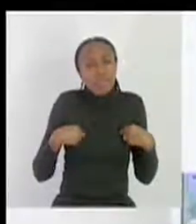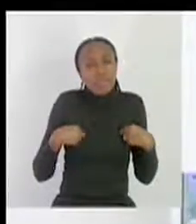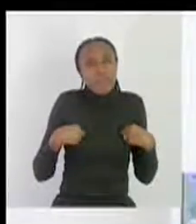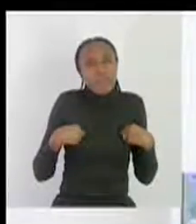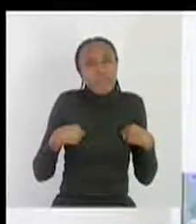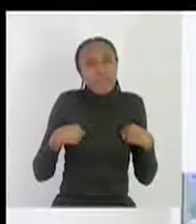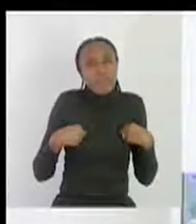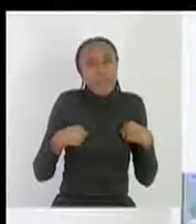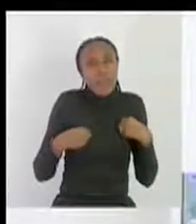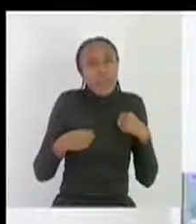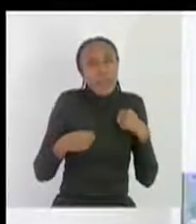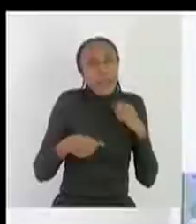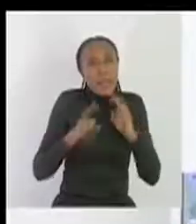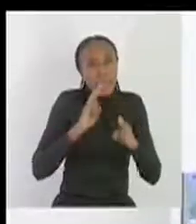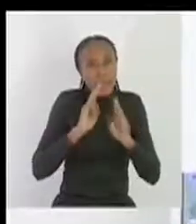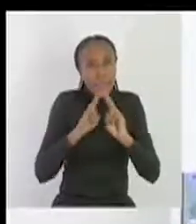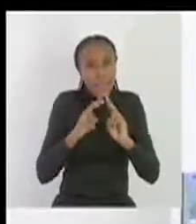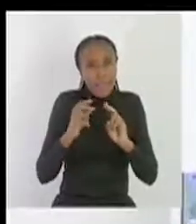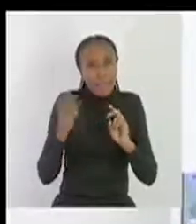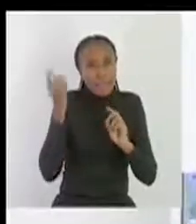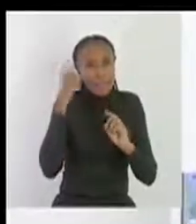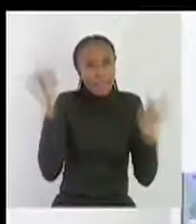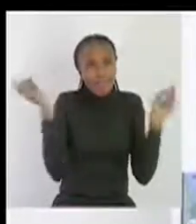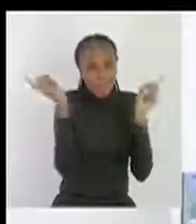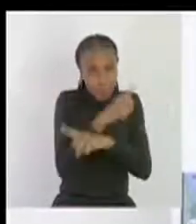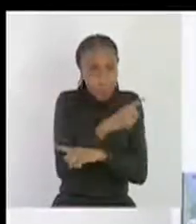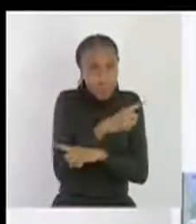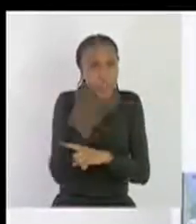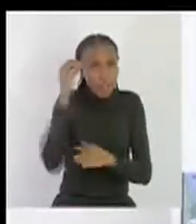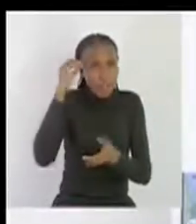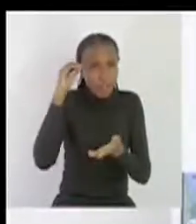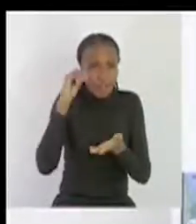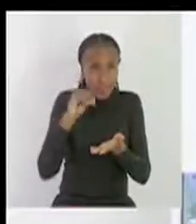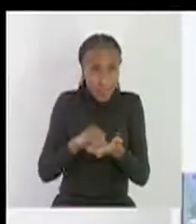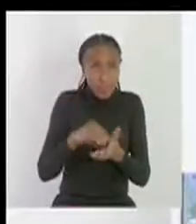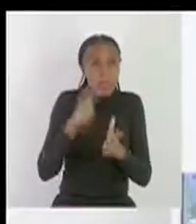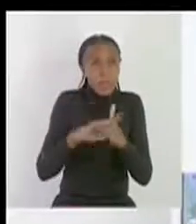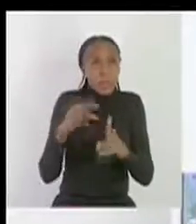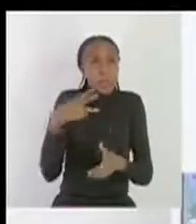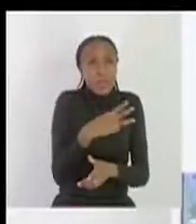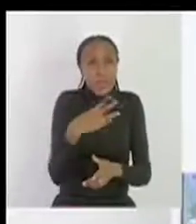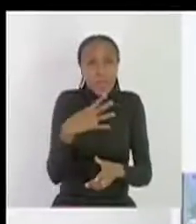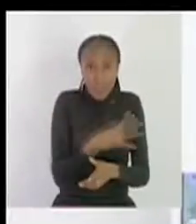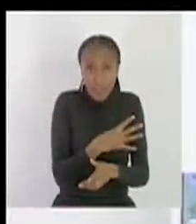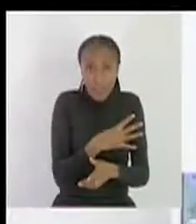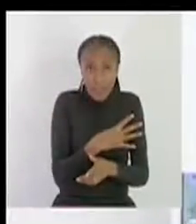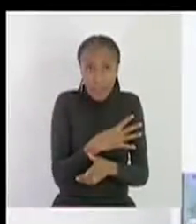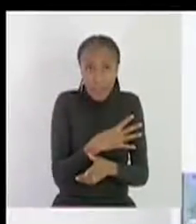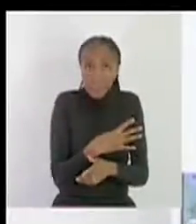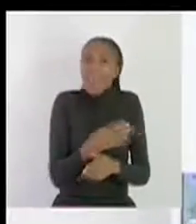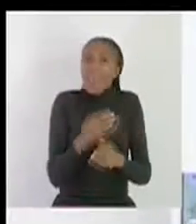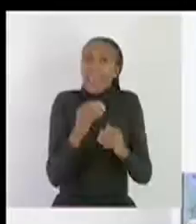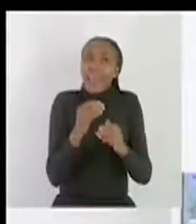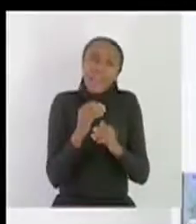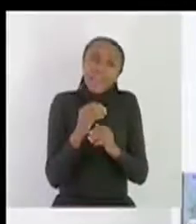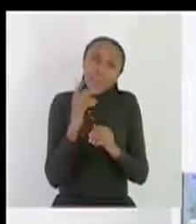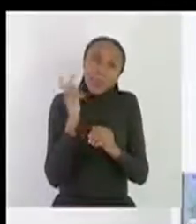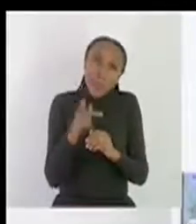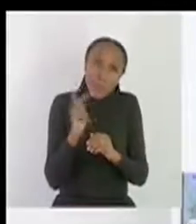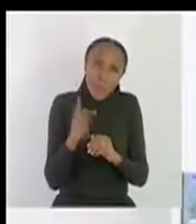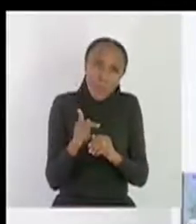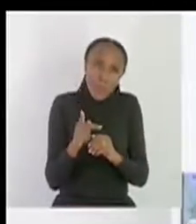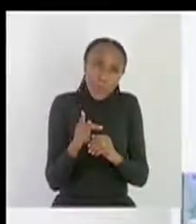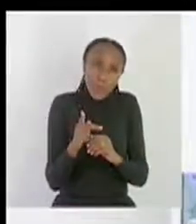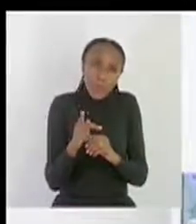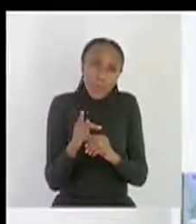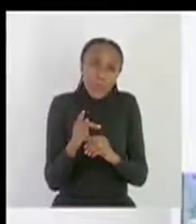myth and then the taboos around HIV and AIDS and then we said some of this myth can be having as